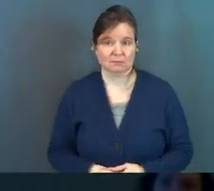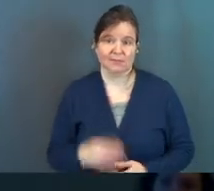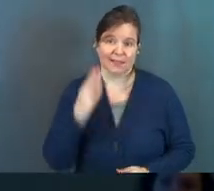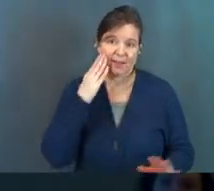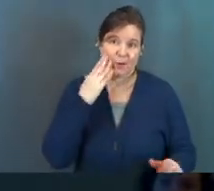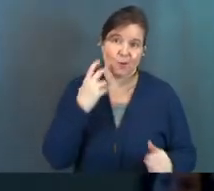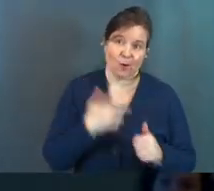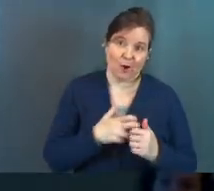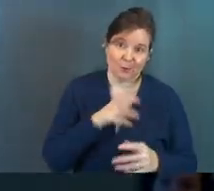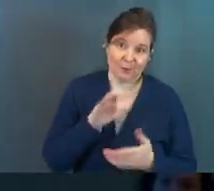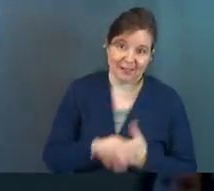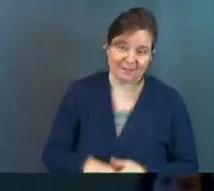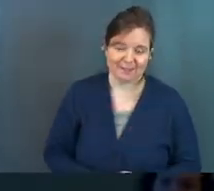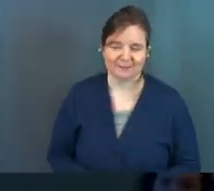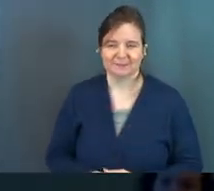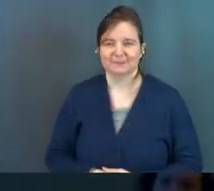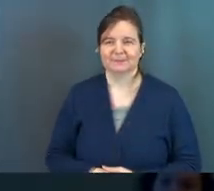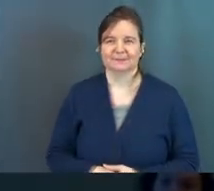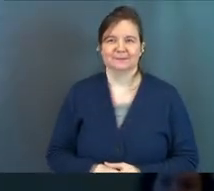I know, hard to believe.